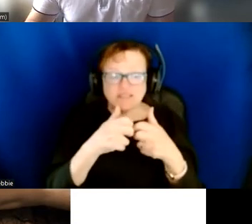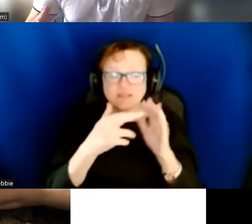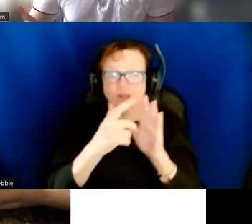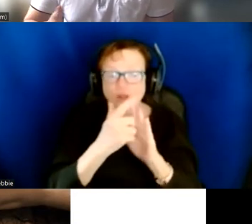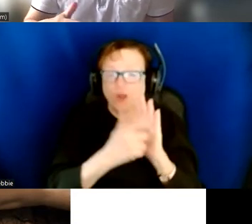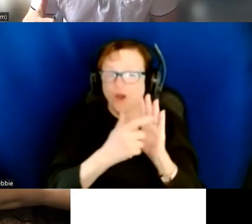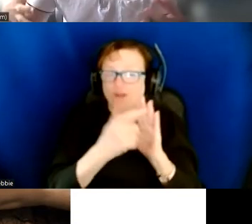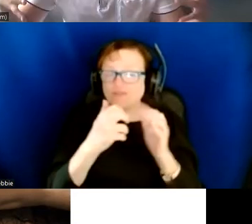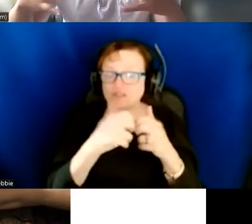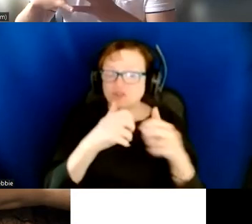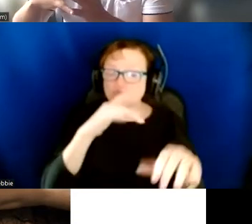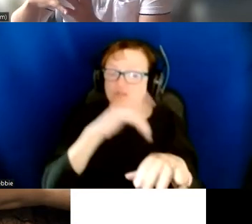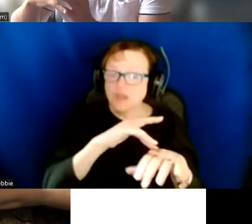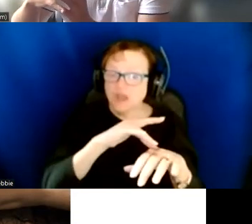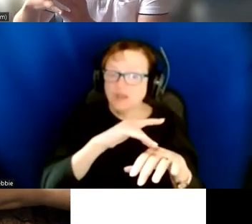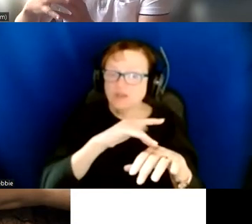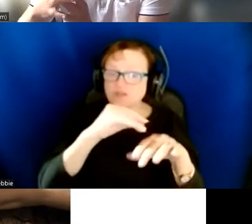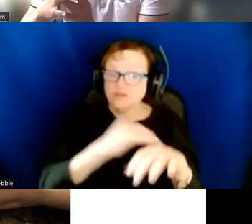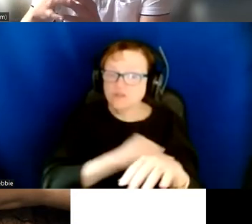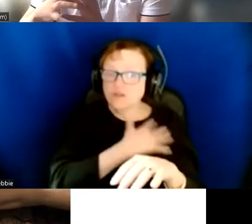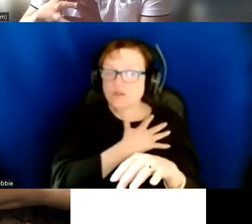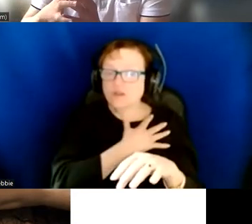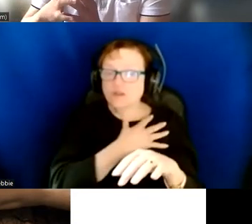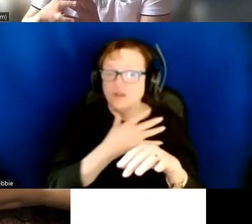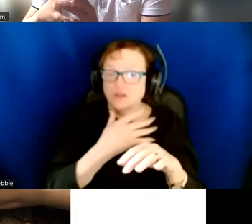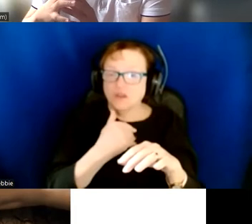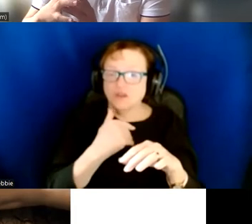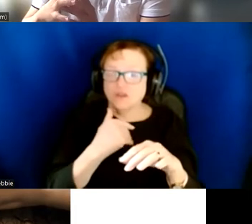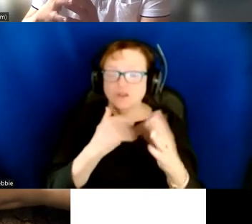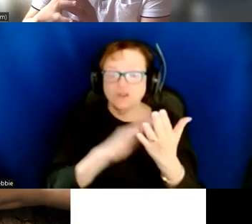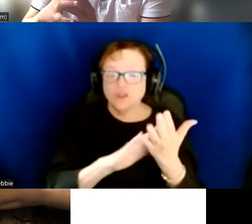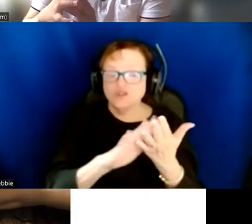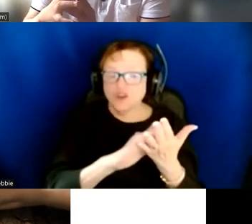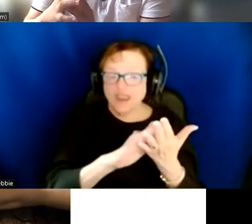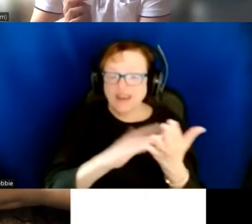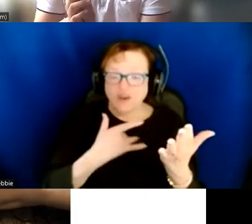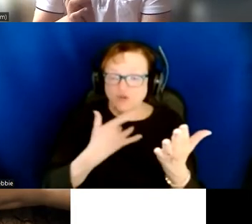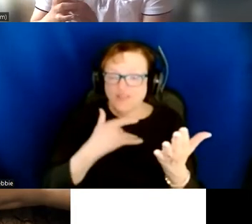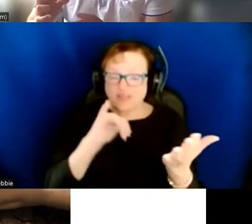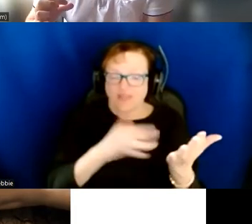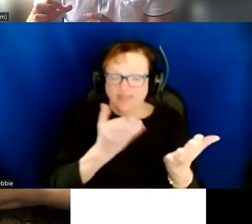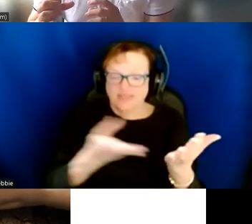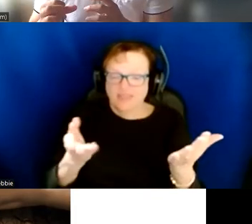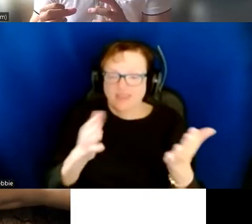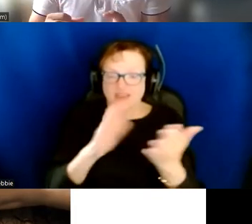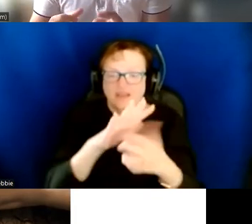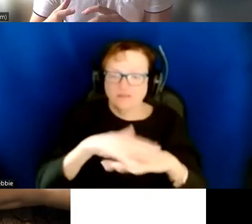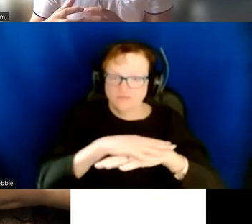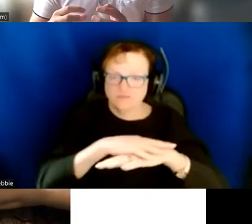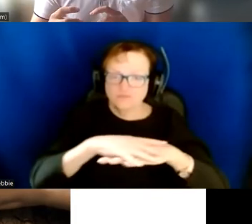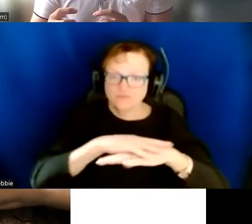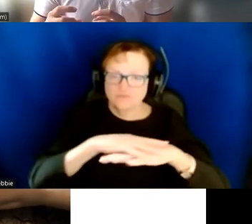the reaction force pushes your hands and you can feel the object presence. In addition,